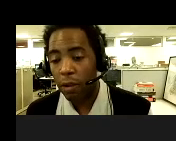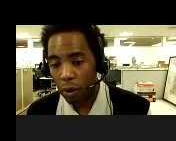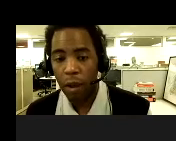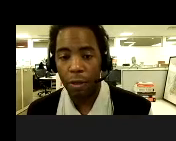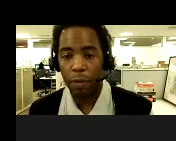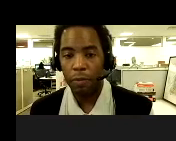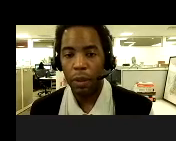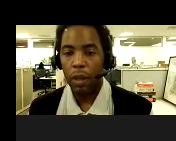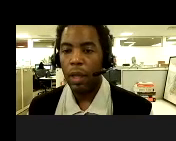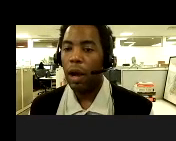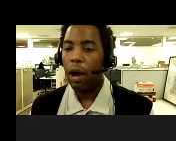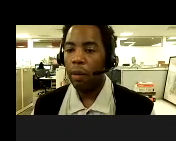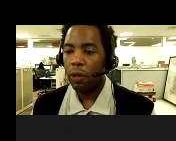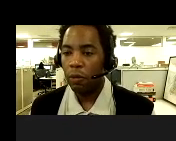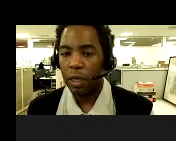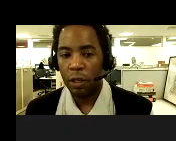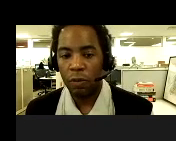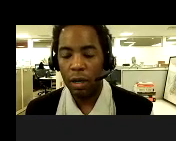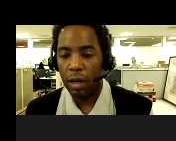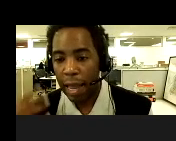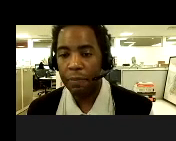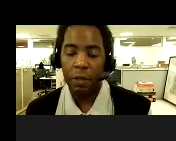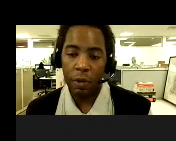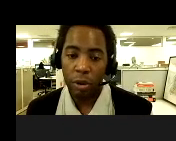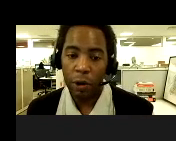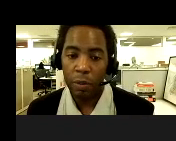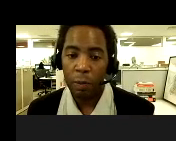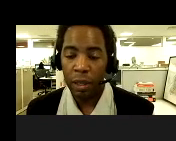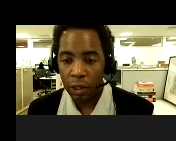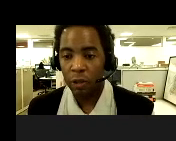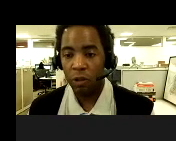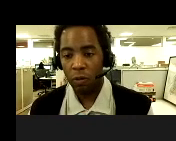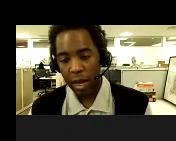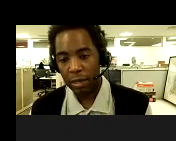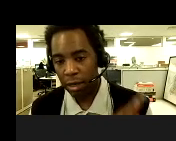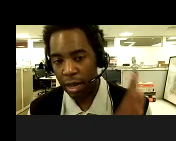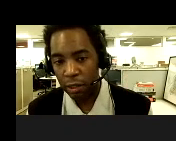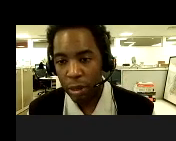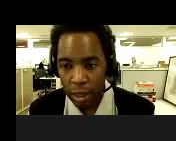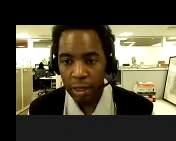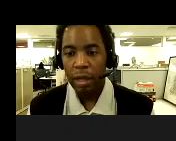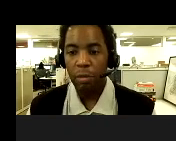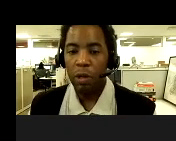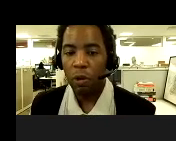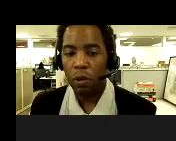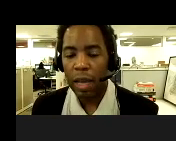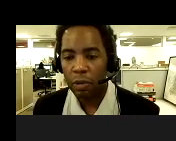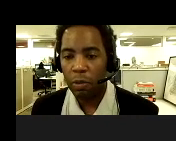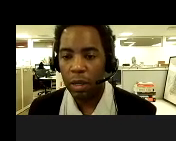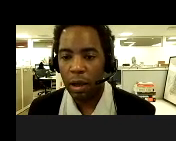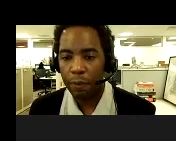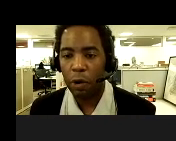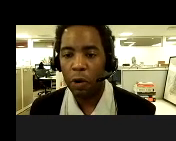you and your health. Um, we just want to name some of the priority populations. That's the eligibility, but we also